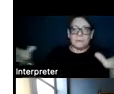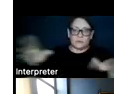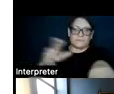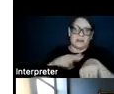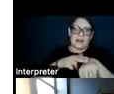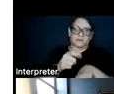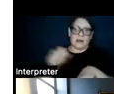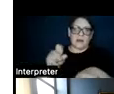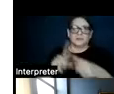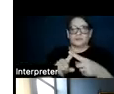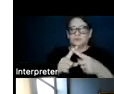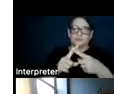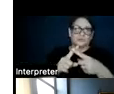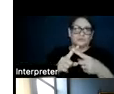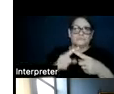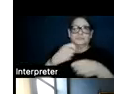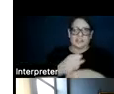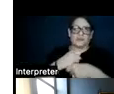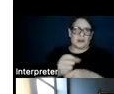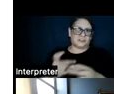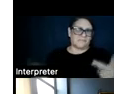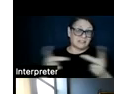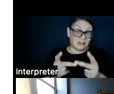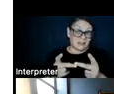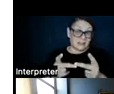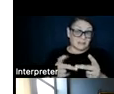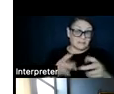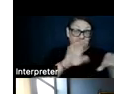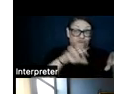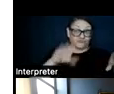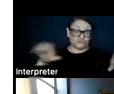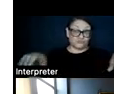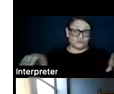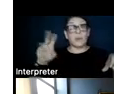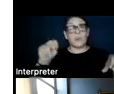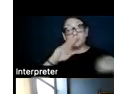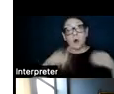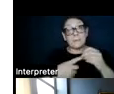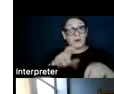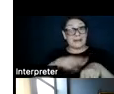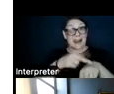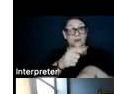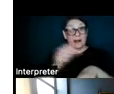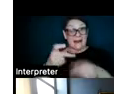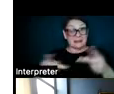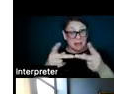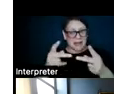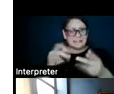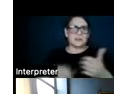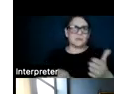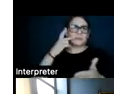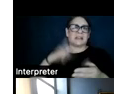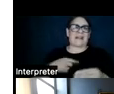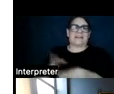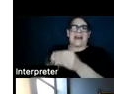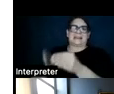gas to generation facilities. And that, when we talk about natural gas plants, is what we see kind of at the end of that